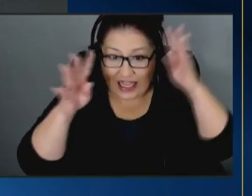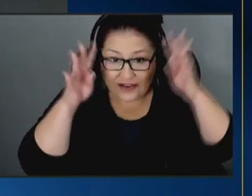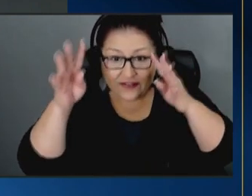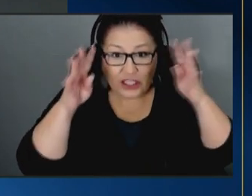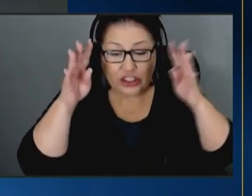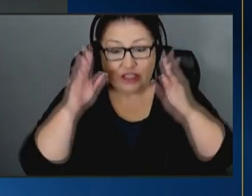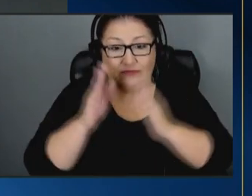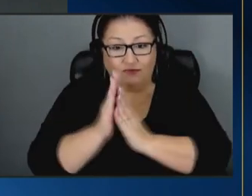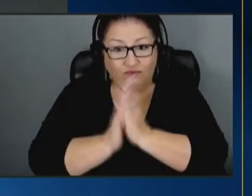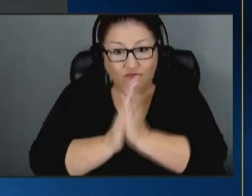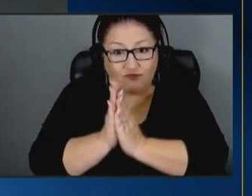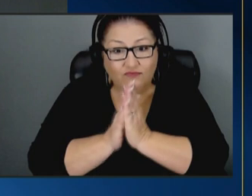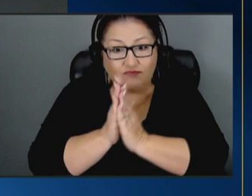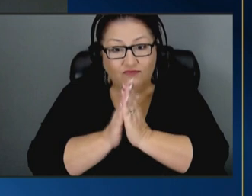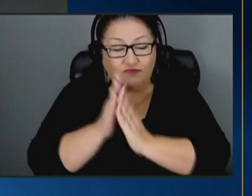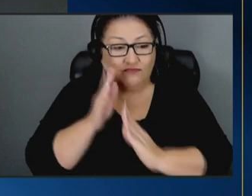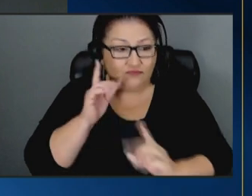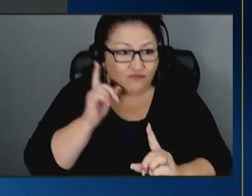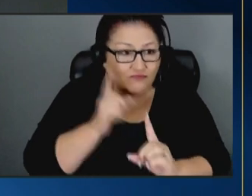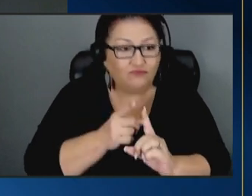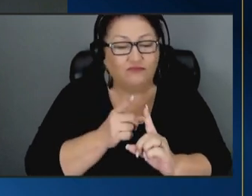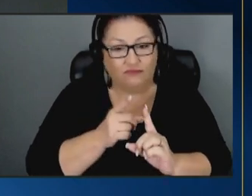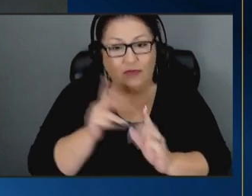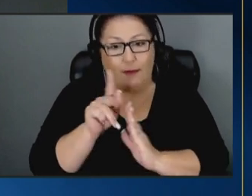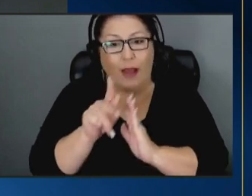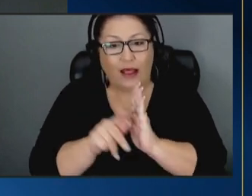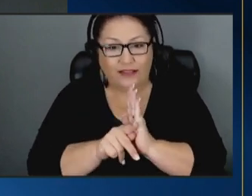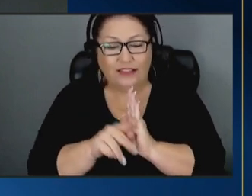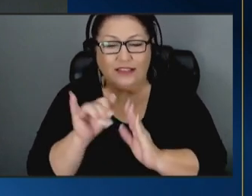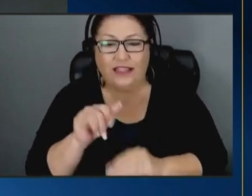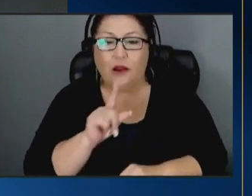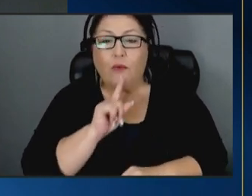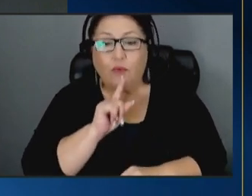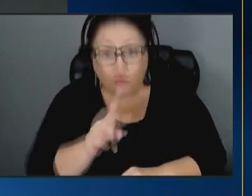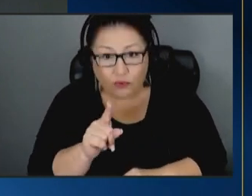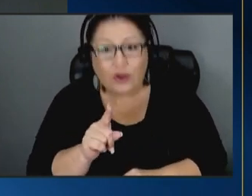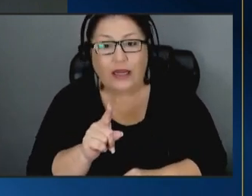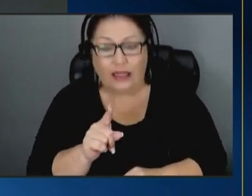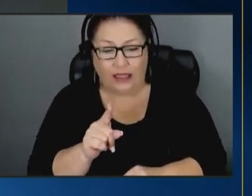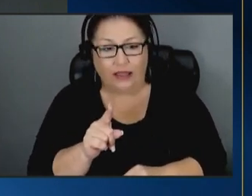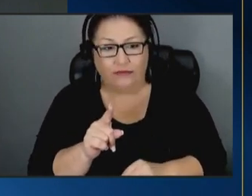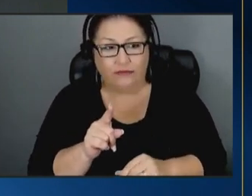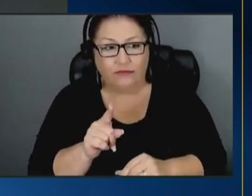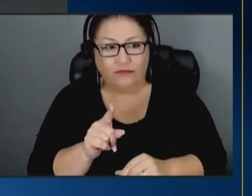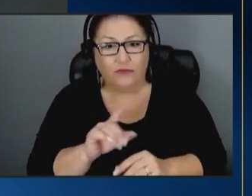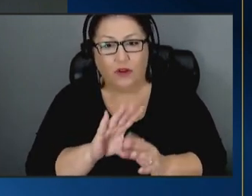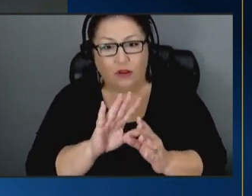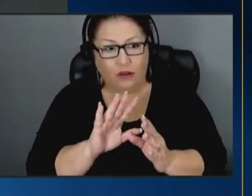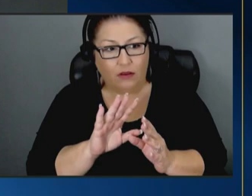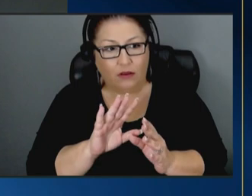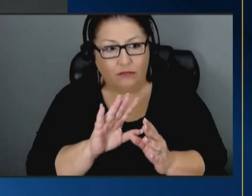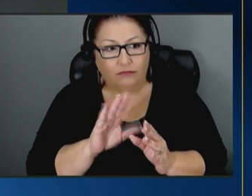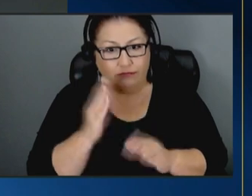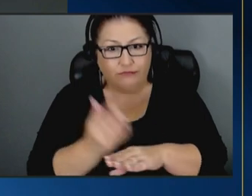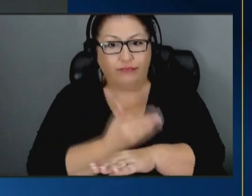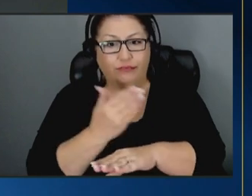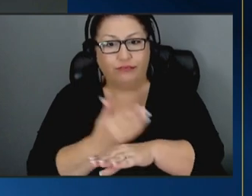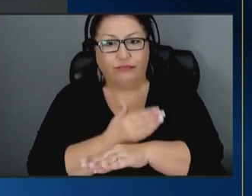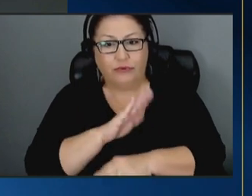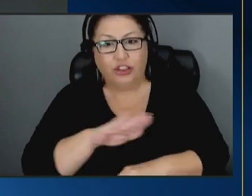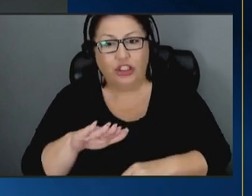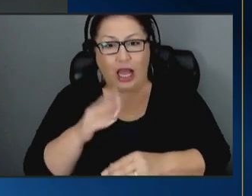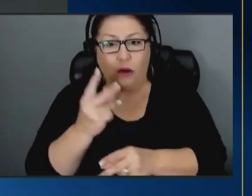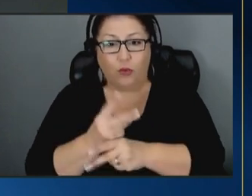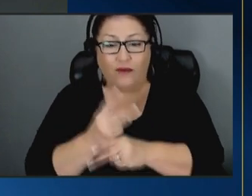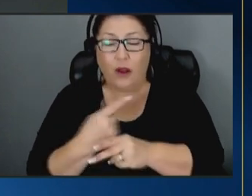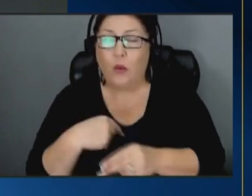uh policies that really overhaul child welfare and we've made a lot of good changes we got